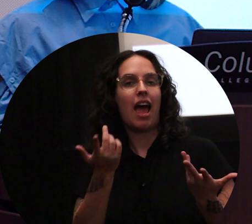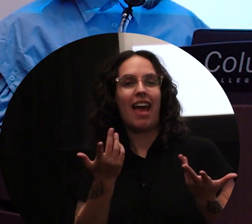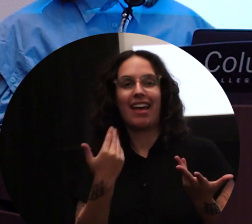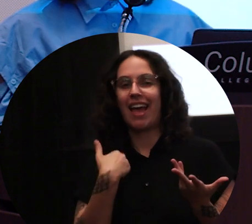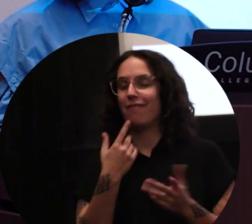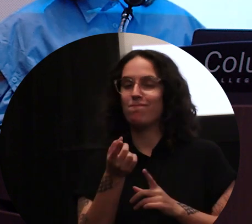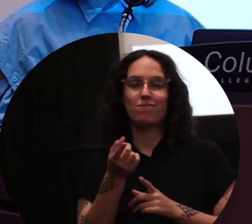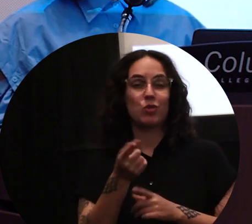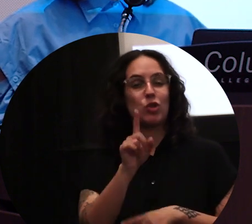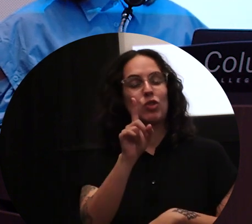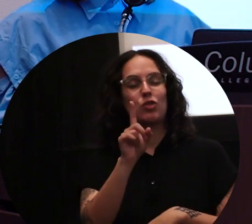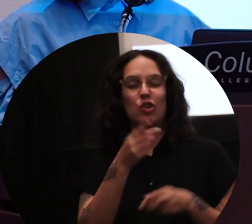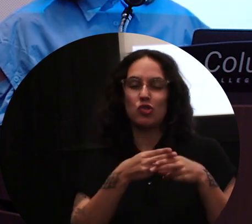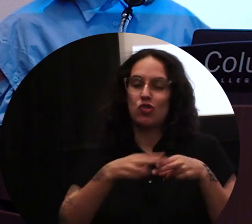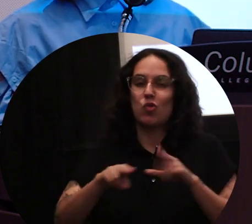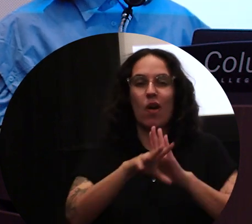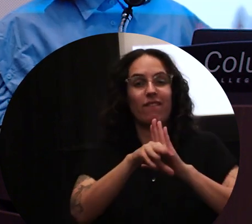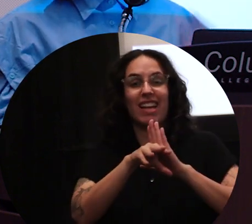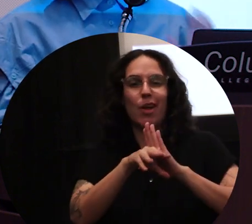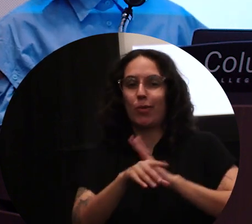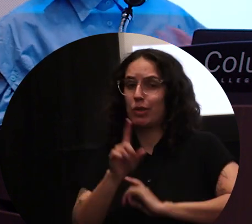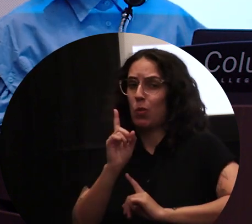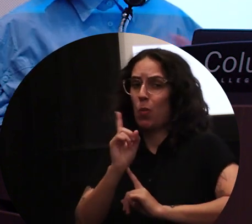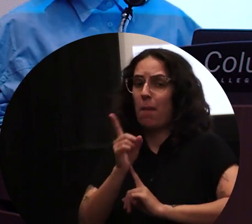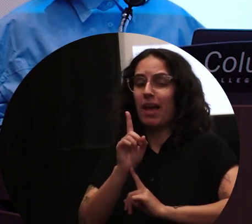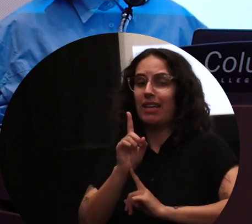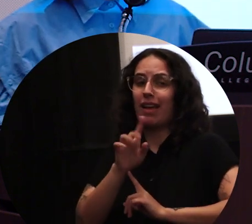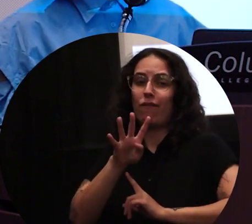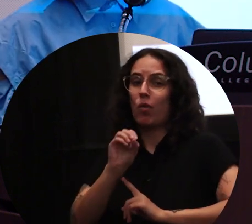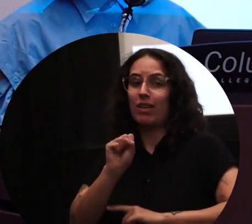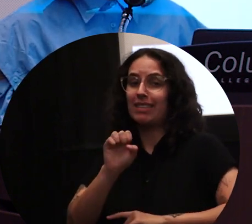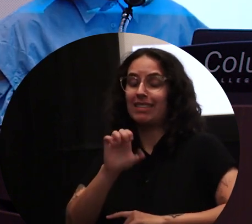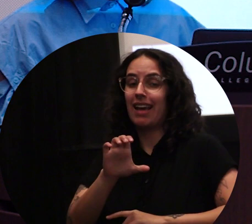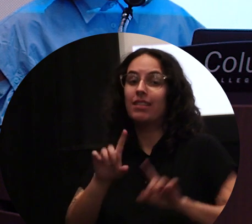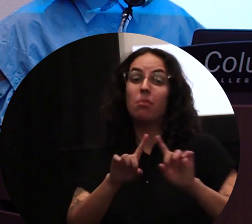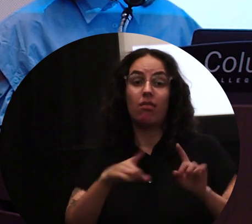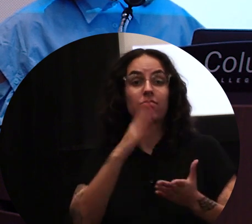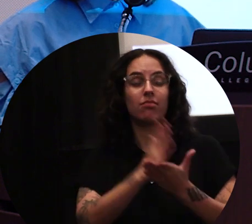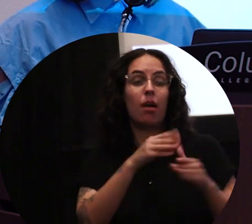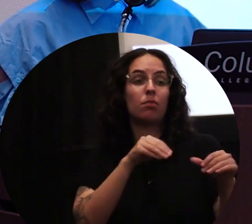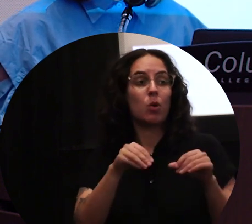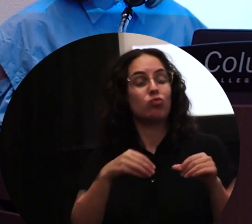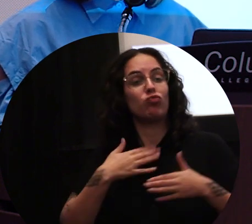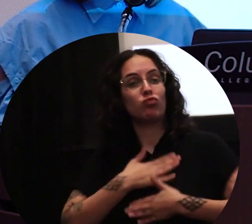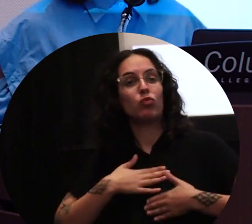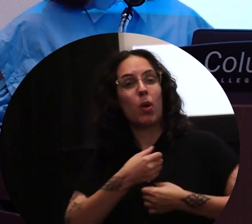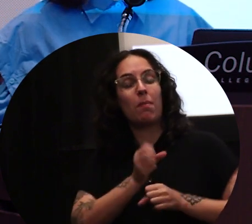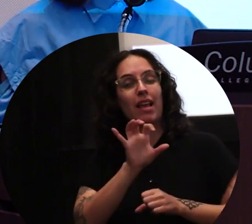video, one minute and 40 seconds. But it's really yeah, it's a stop motion and I had a really great time making it